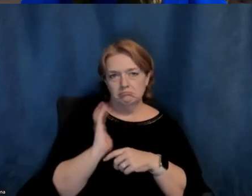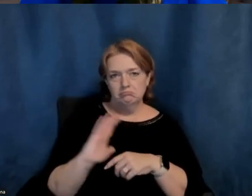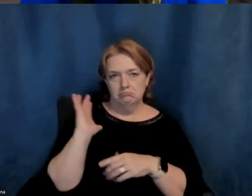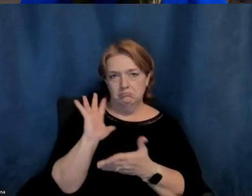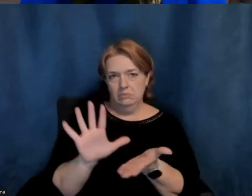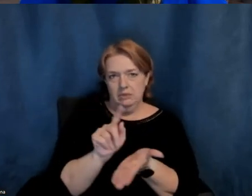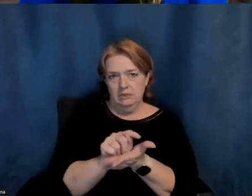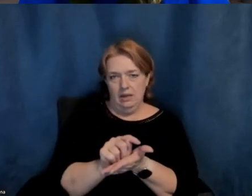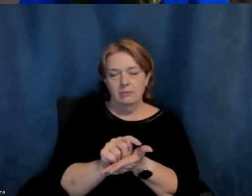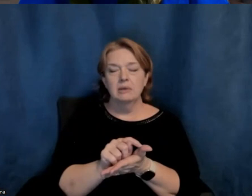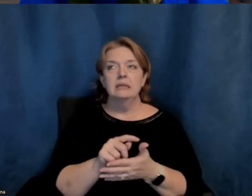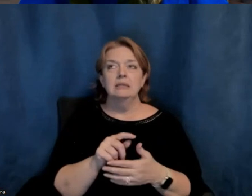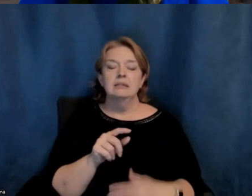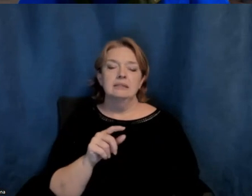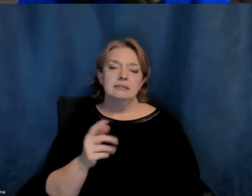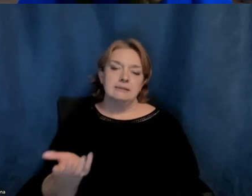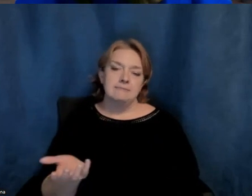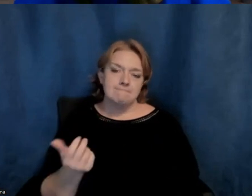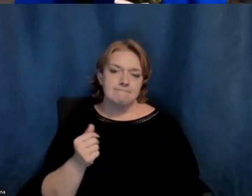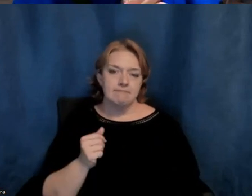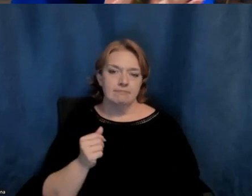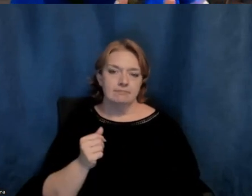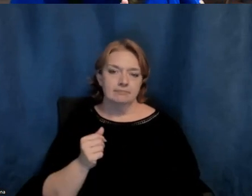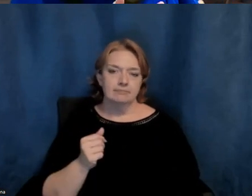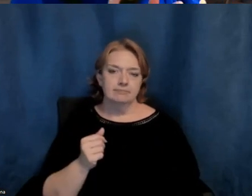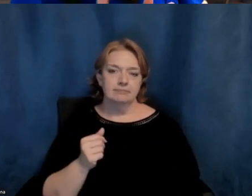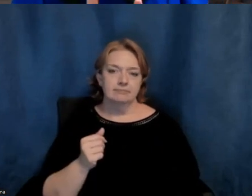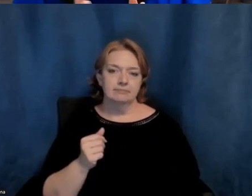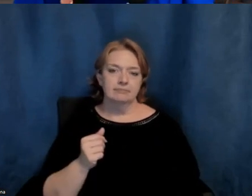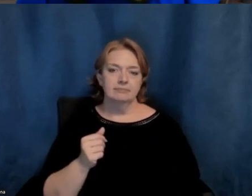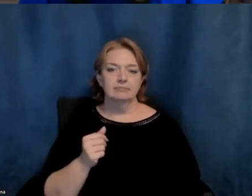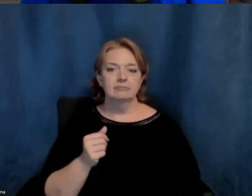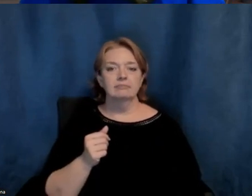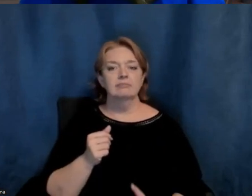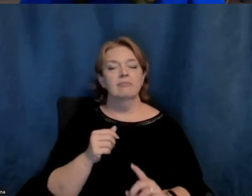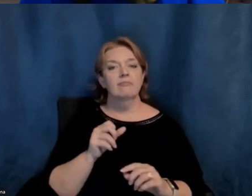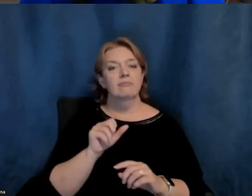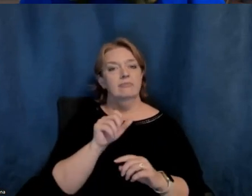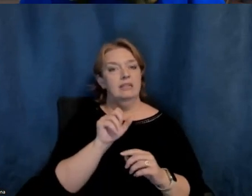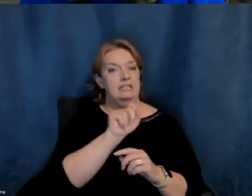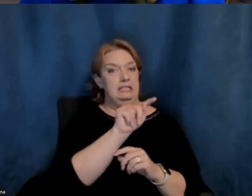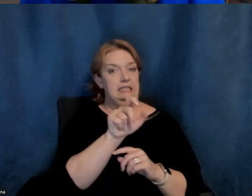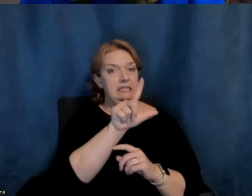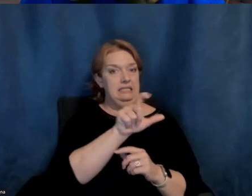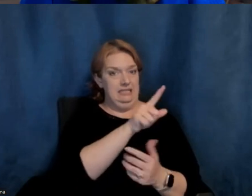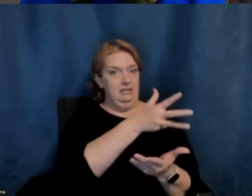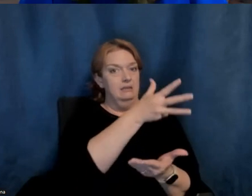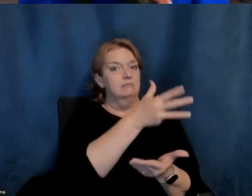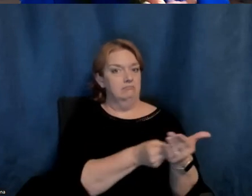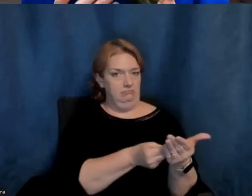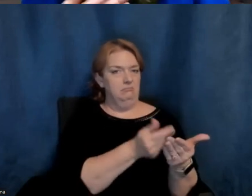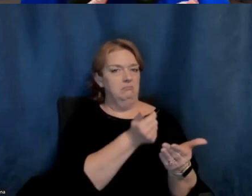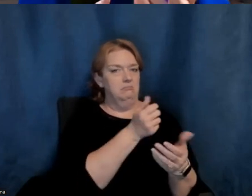answer your question, it's from the time of Steele's death in 1926,